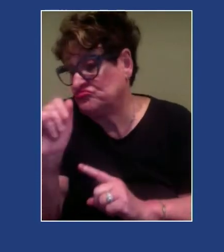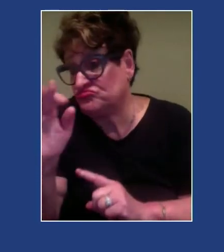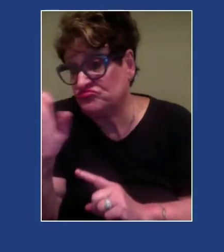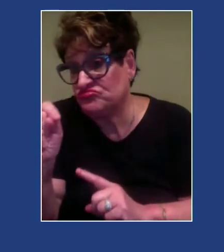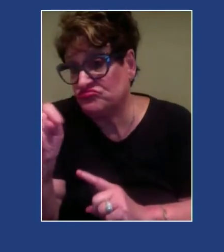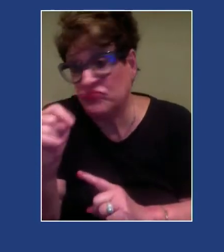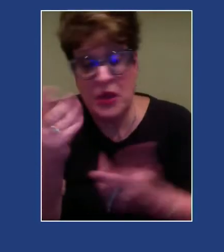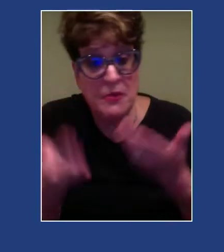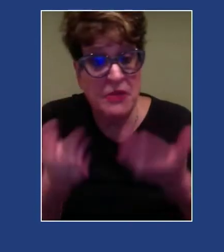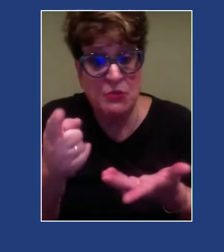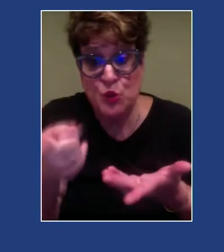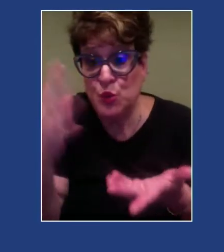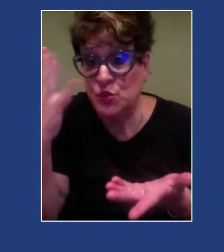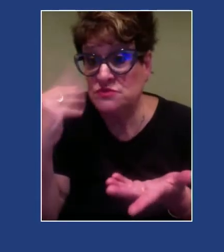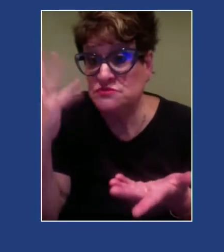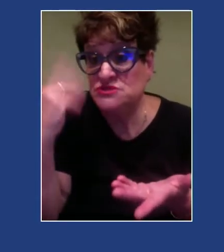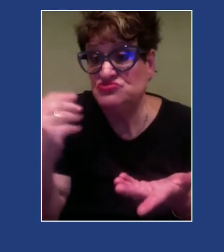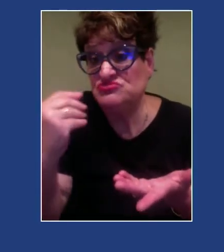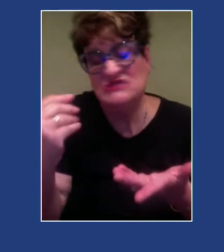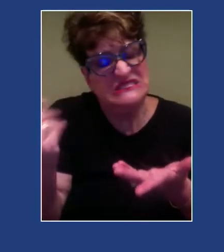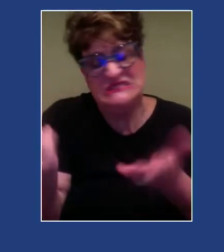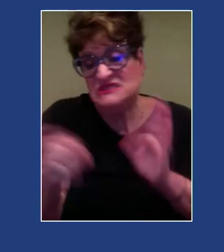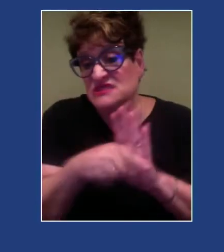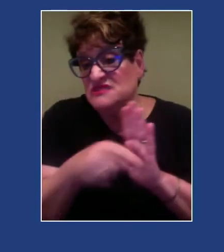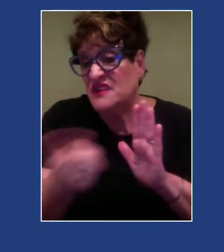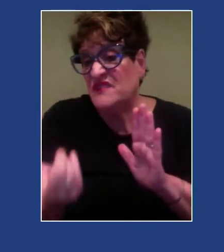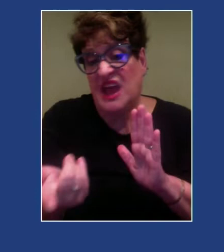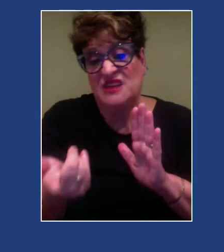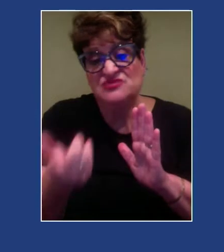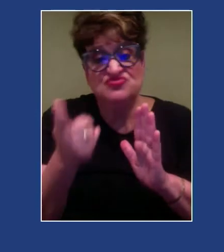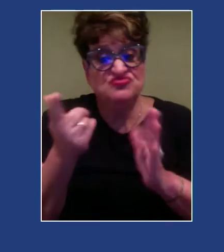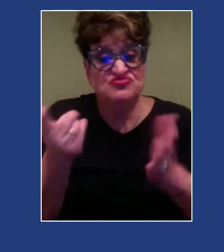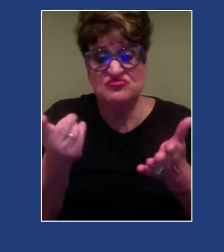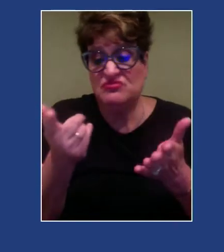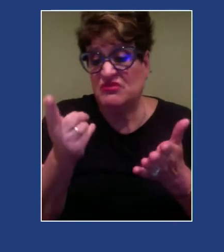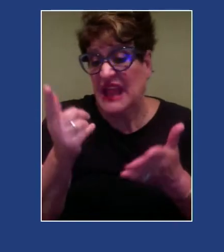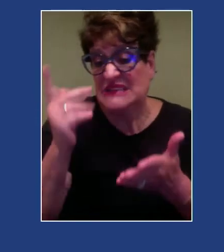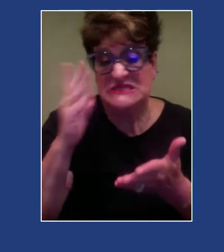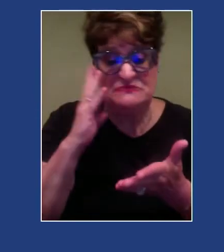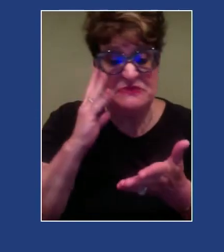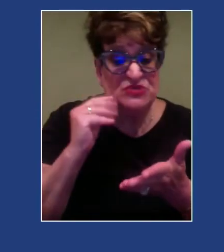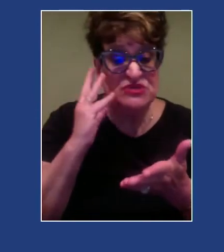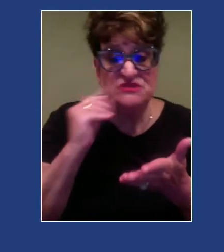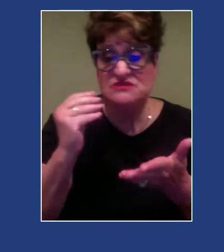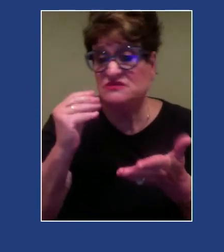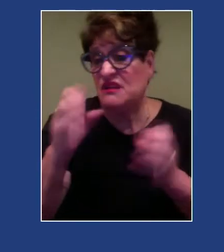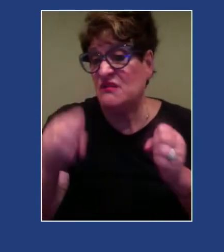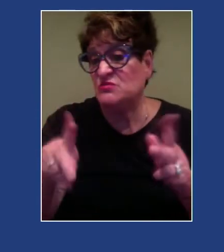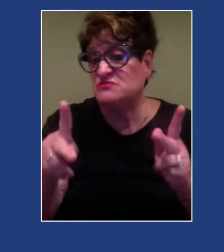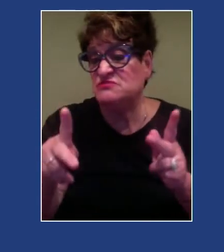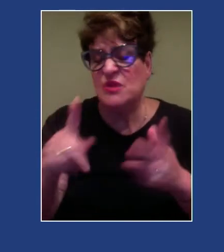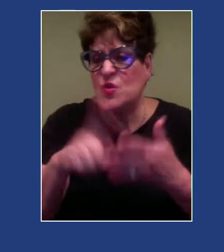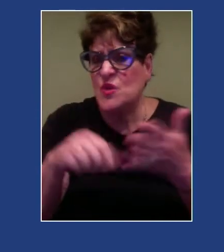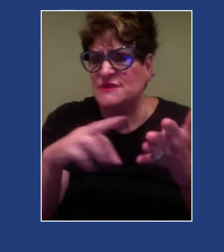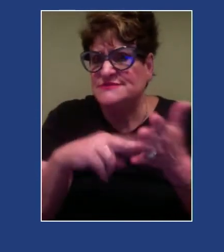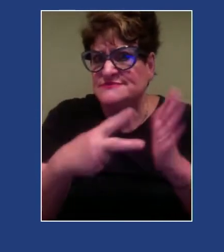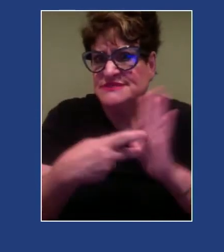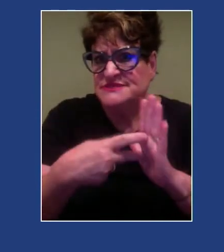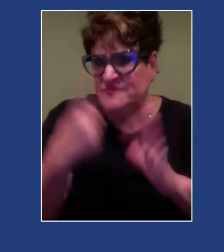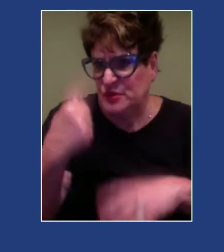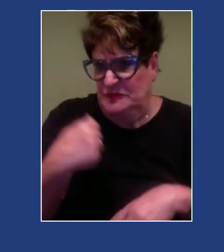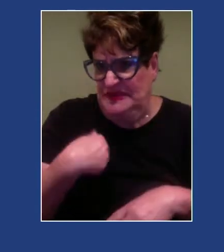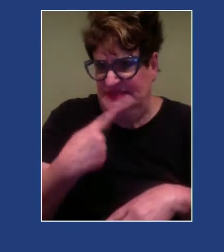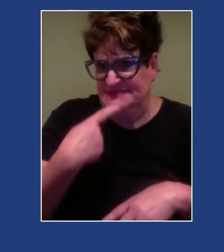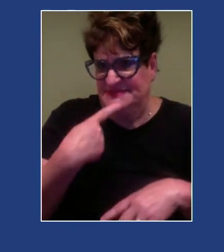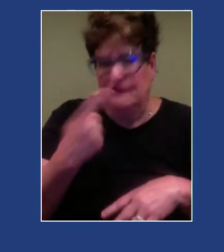experience disadvantaged experiences and opportunities? What does it mean for me to say, and what comes up